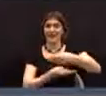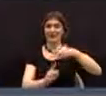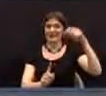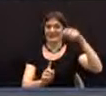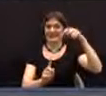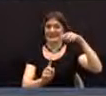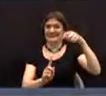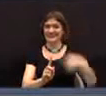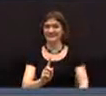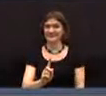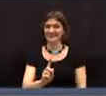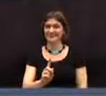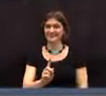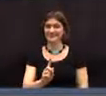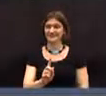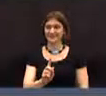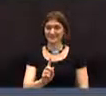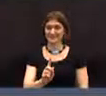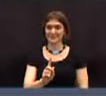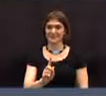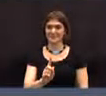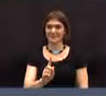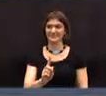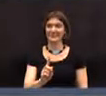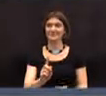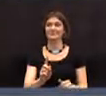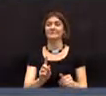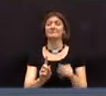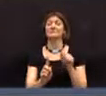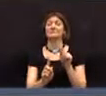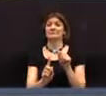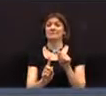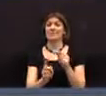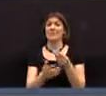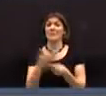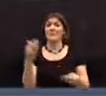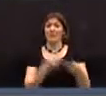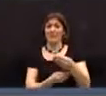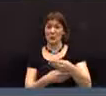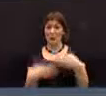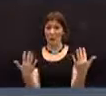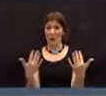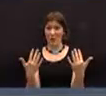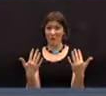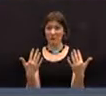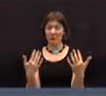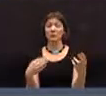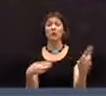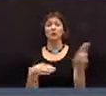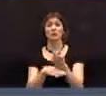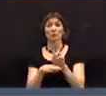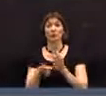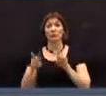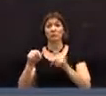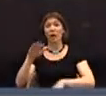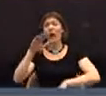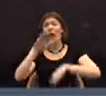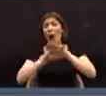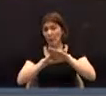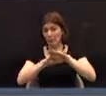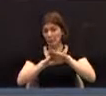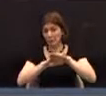motion made by Mr. Gartenstein on the budget to raise, appropriate, and expend the sum